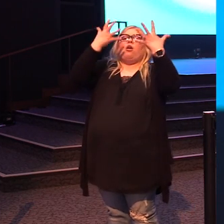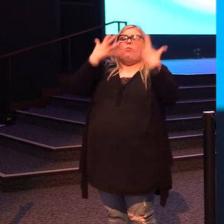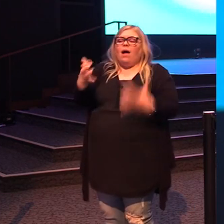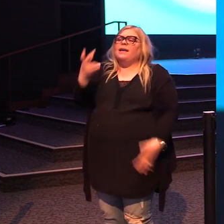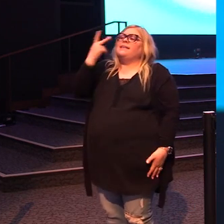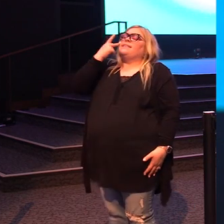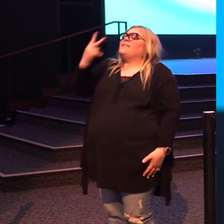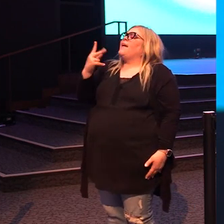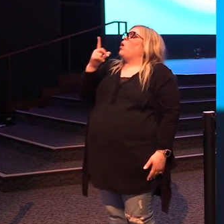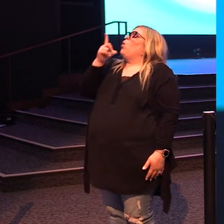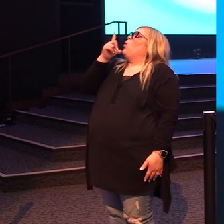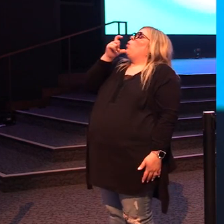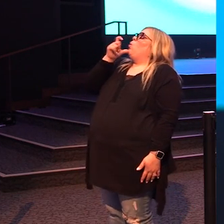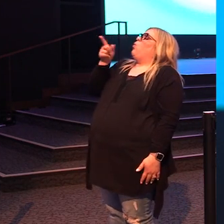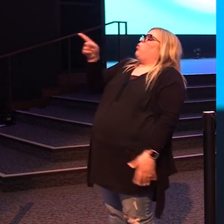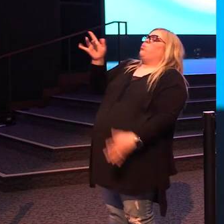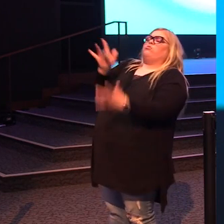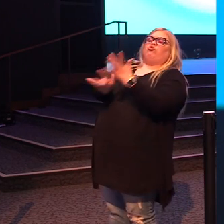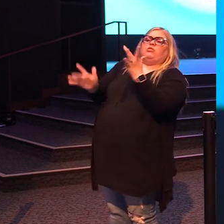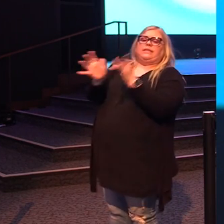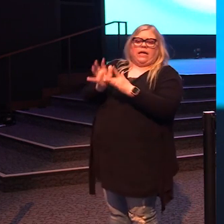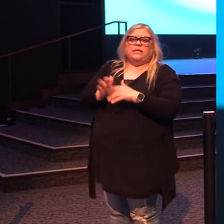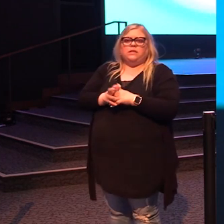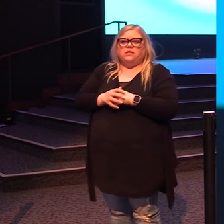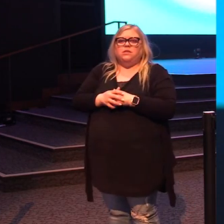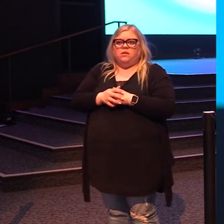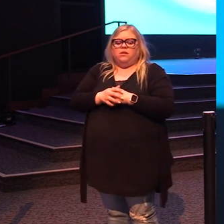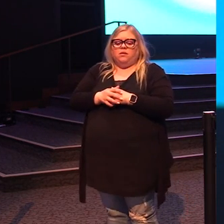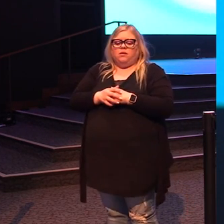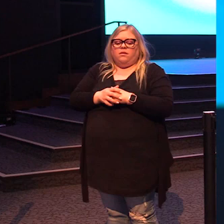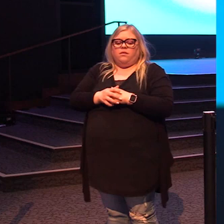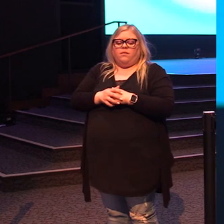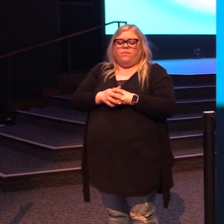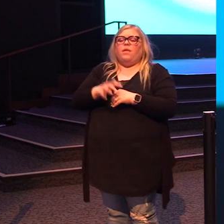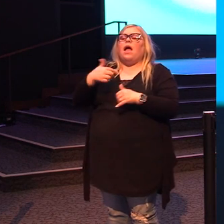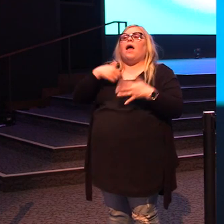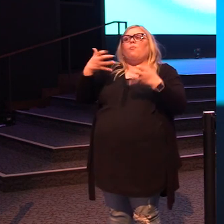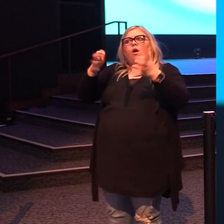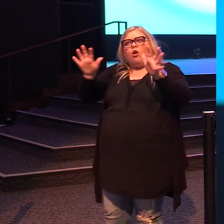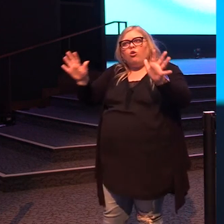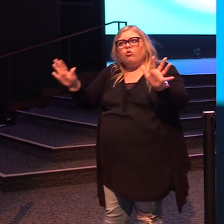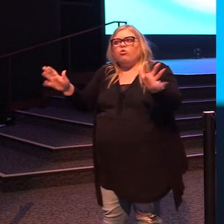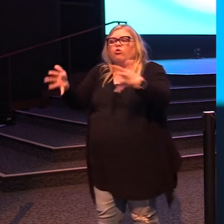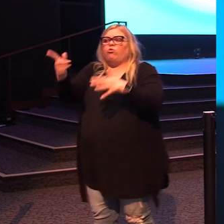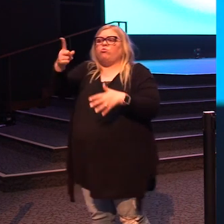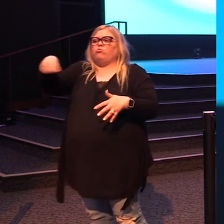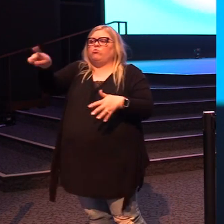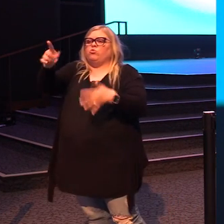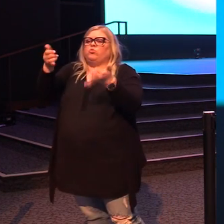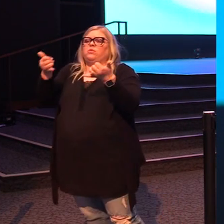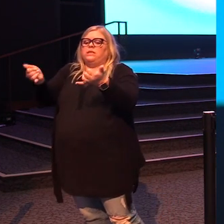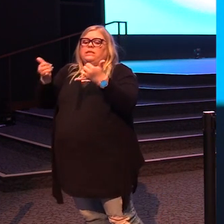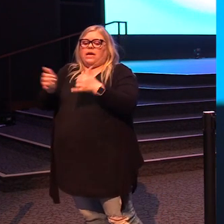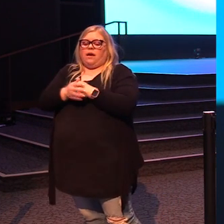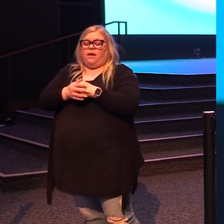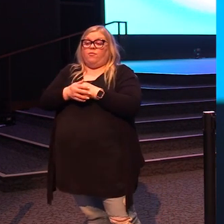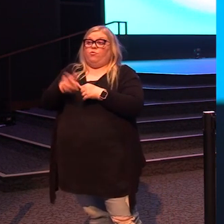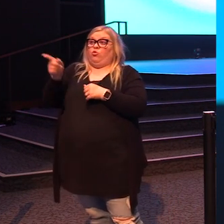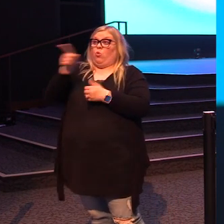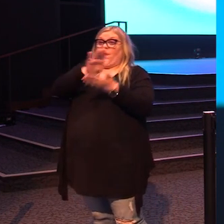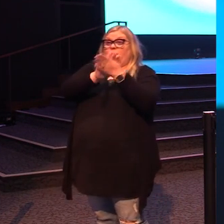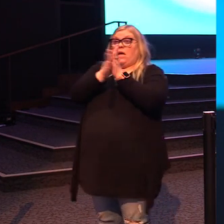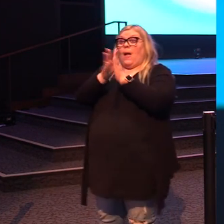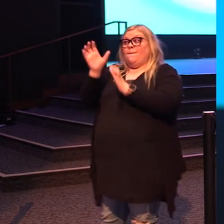who Jesus was. I want to urge you today that if you are going to be a